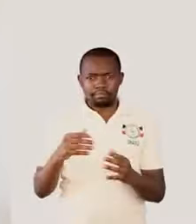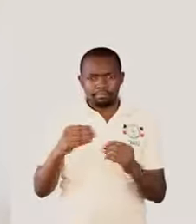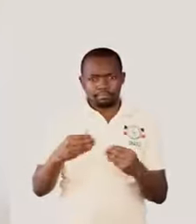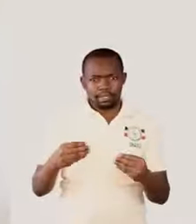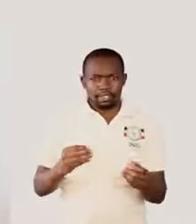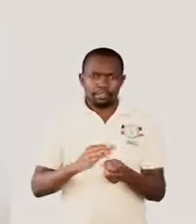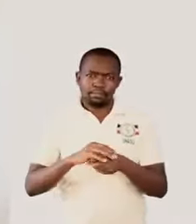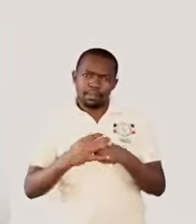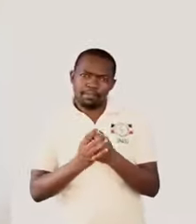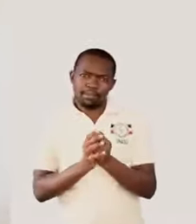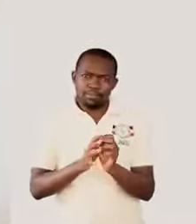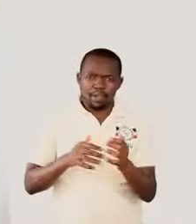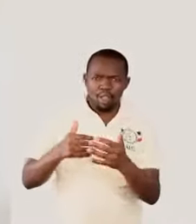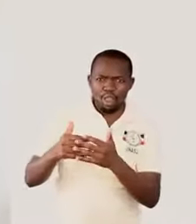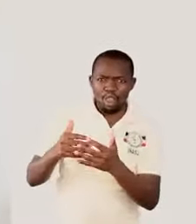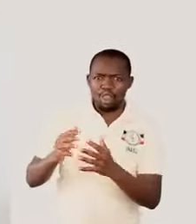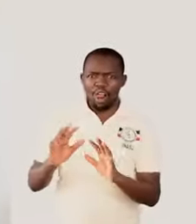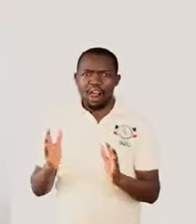made.